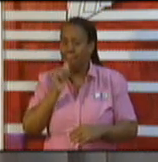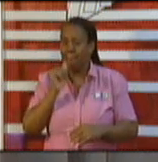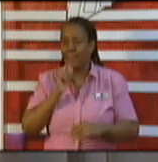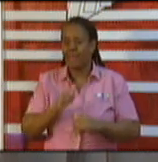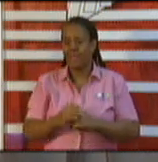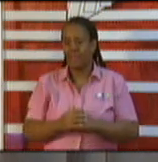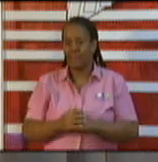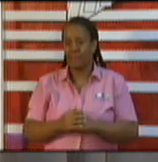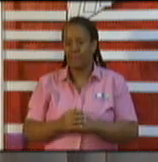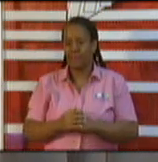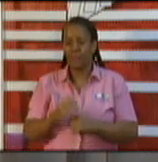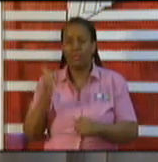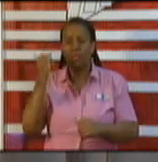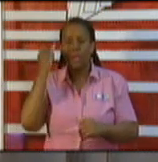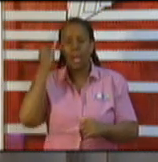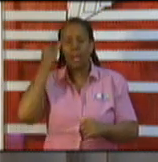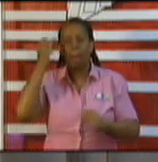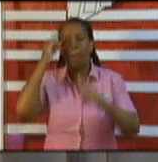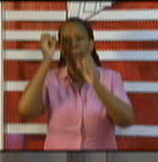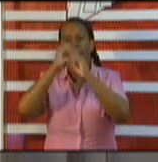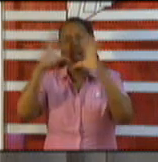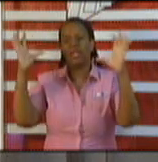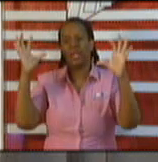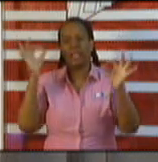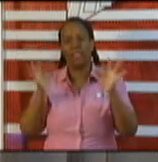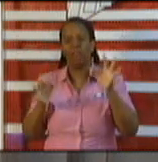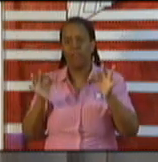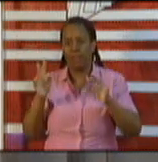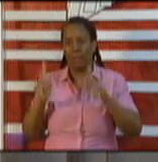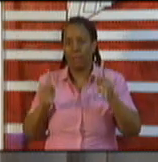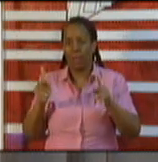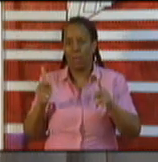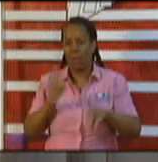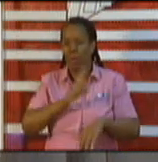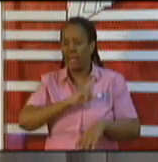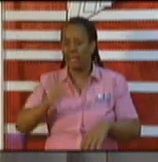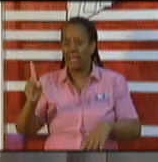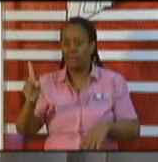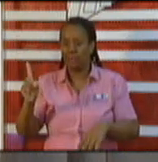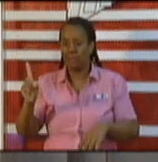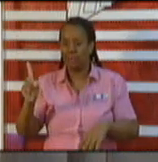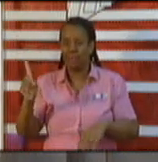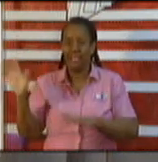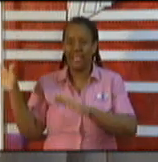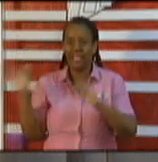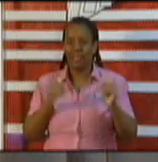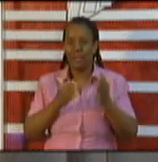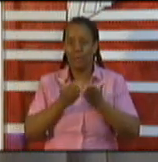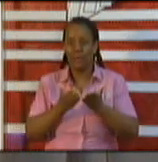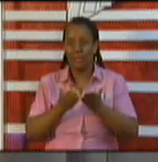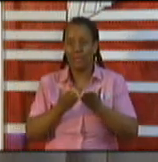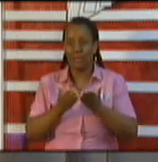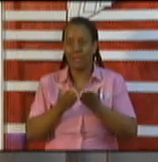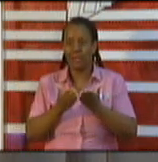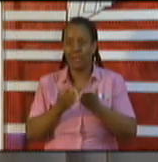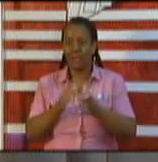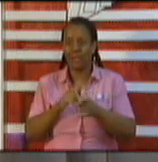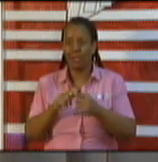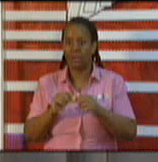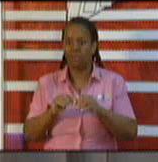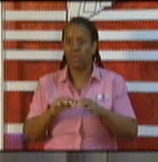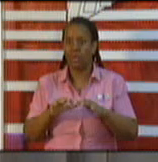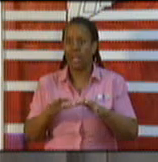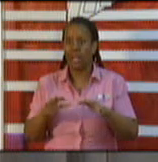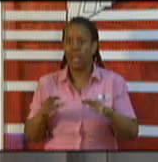it would have been if persons came off went into the community and then presented positive? We cannot